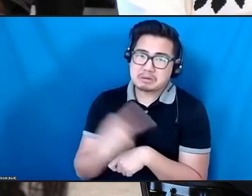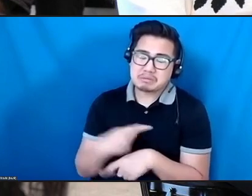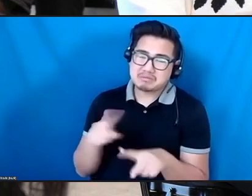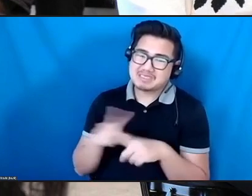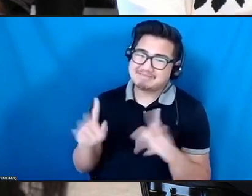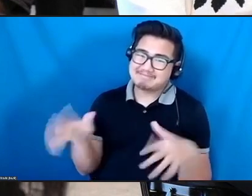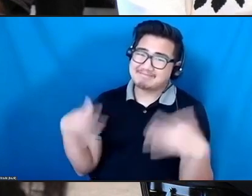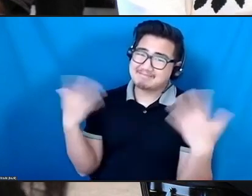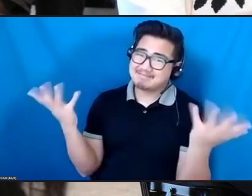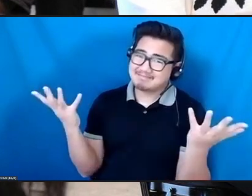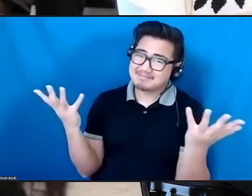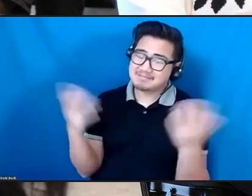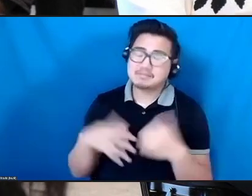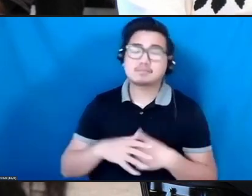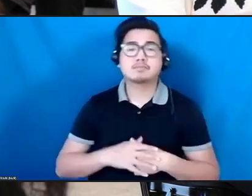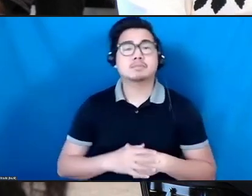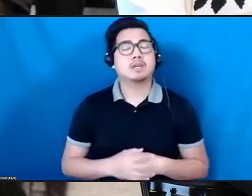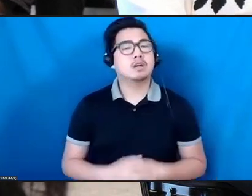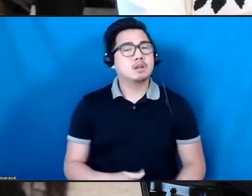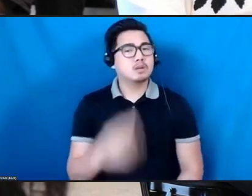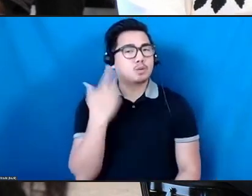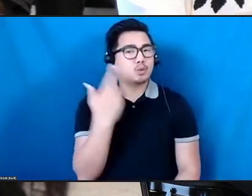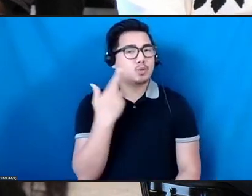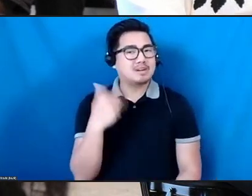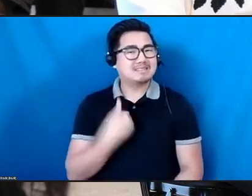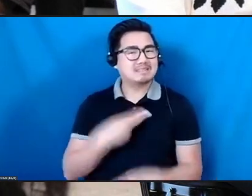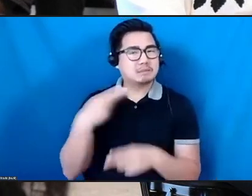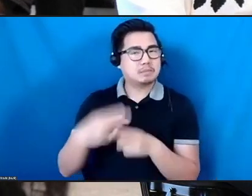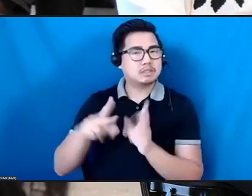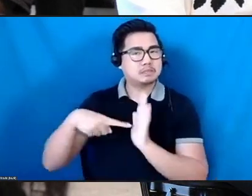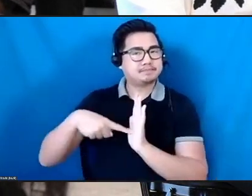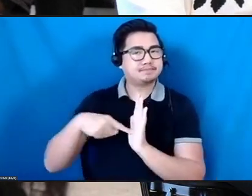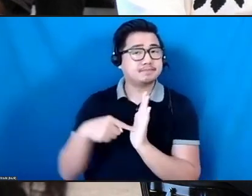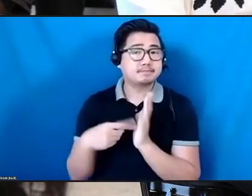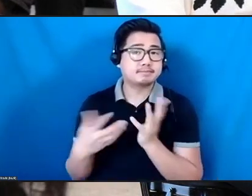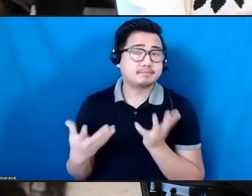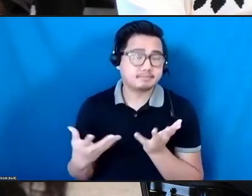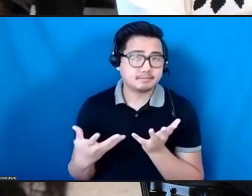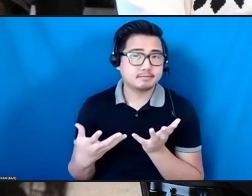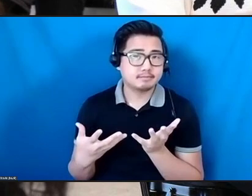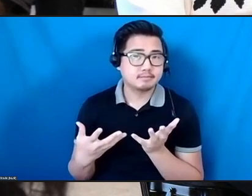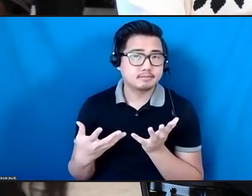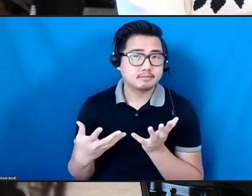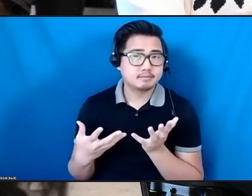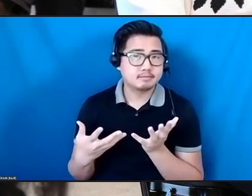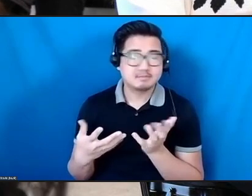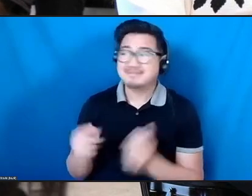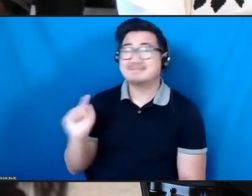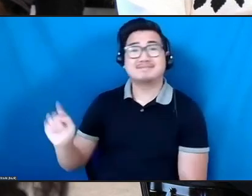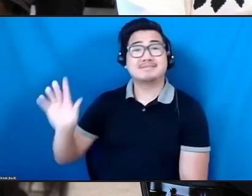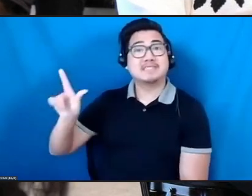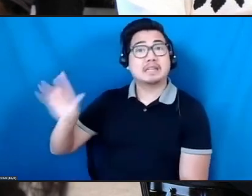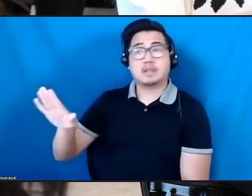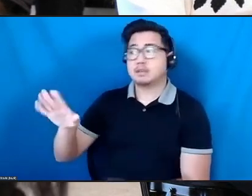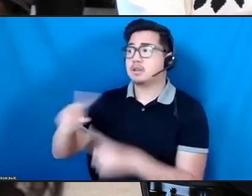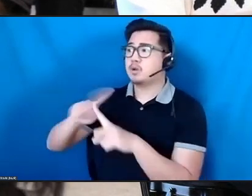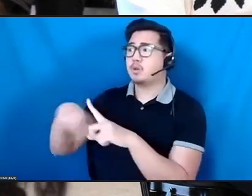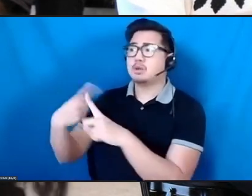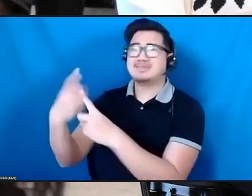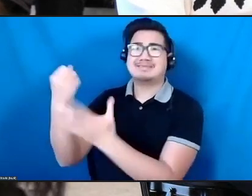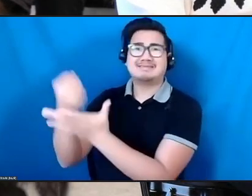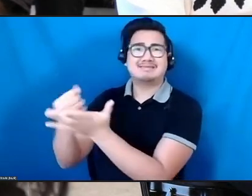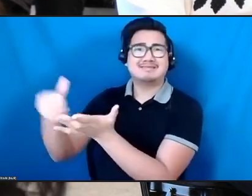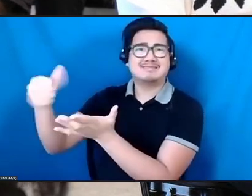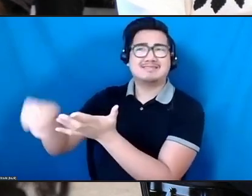And I bring this example up because of what the lab did in response to a crisis, which is they